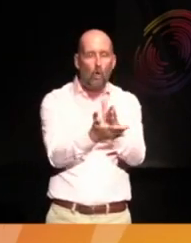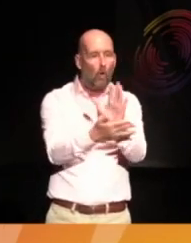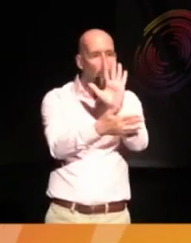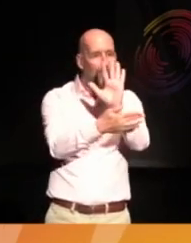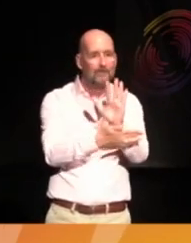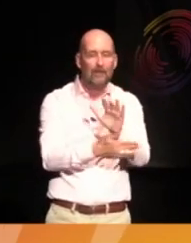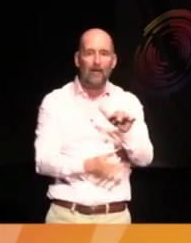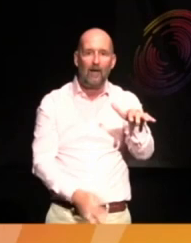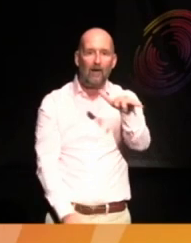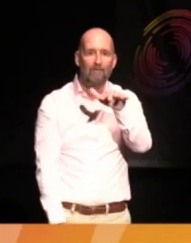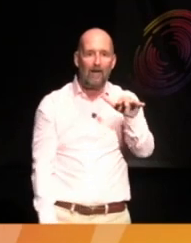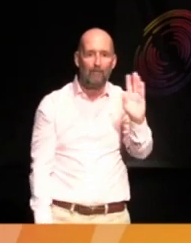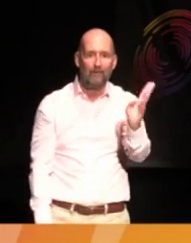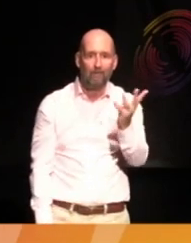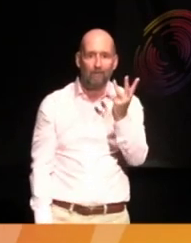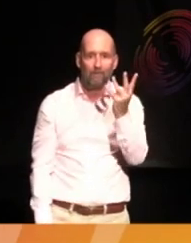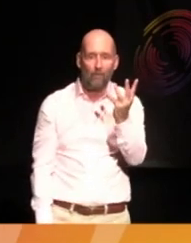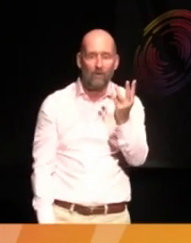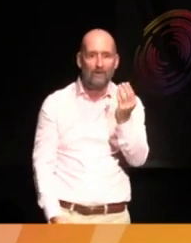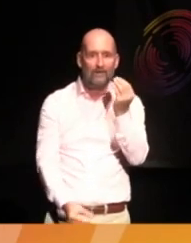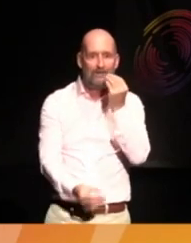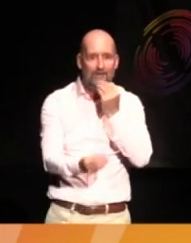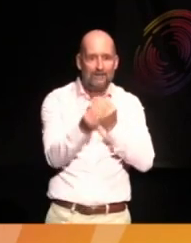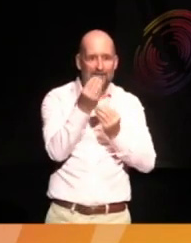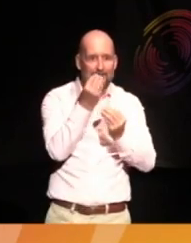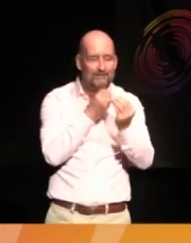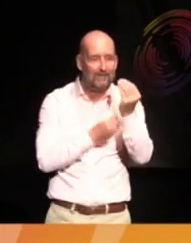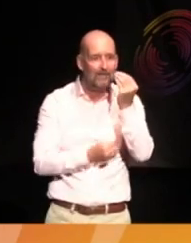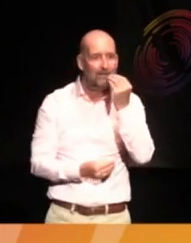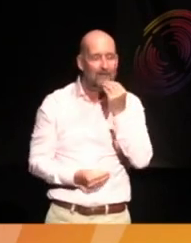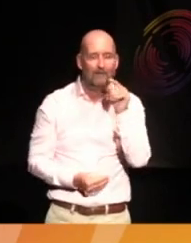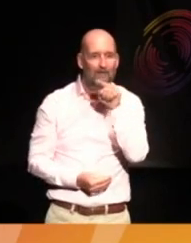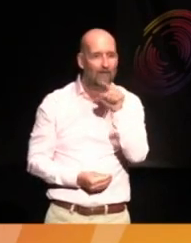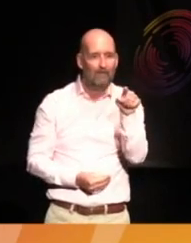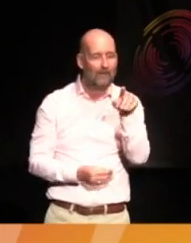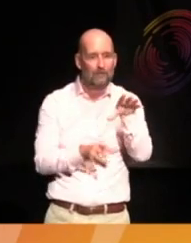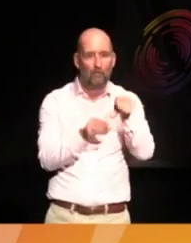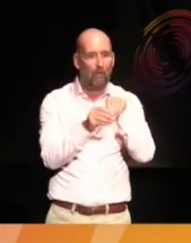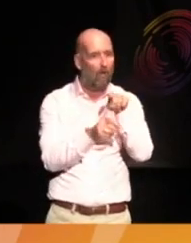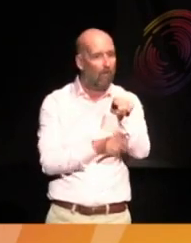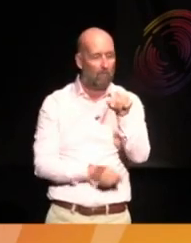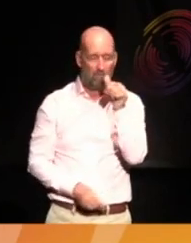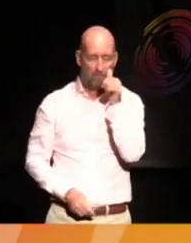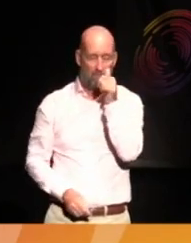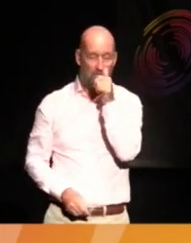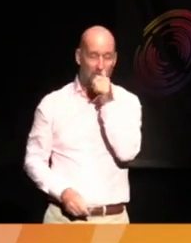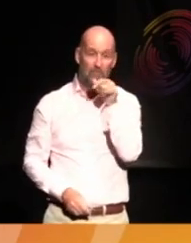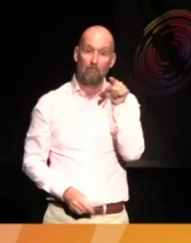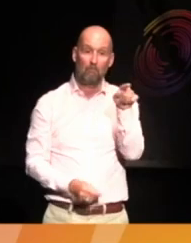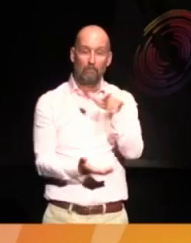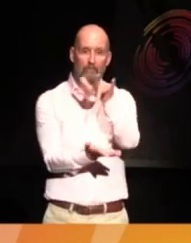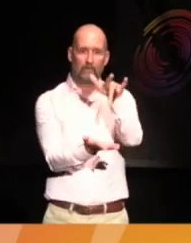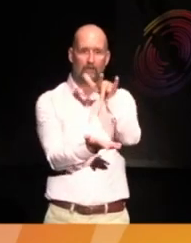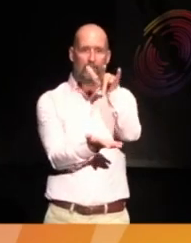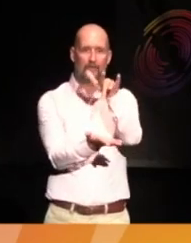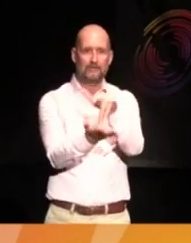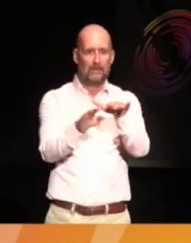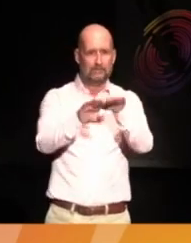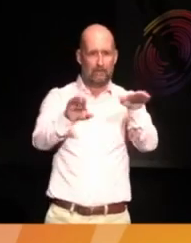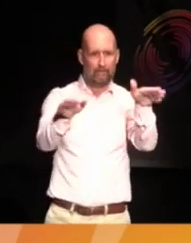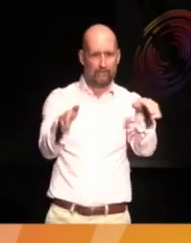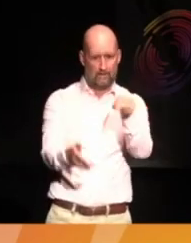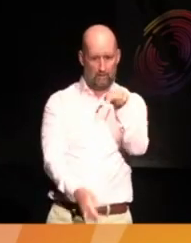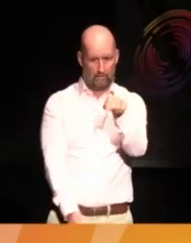of a family of four eating something that does not belong to them. In the centre of the table,